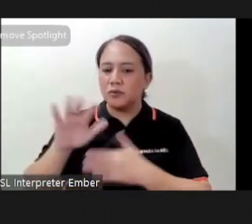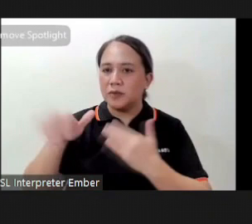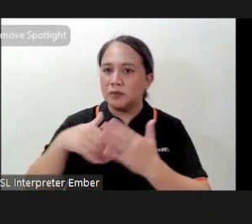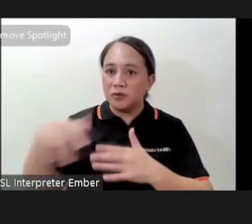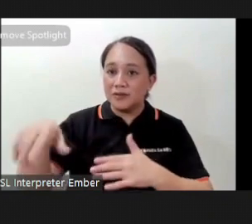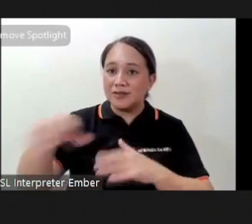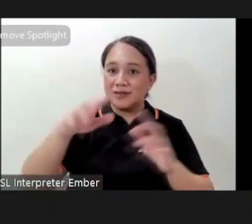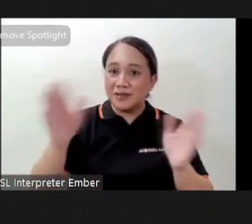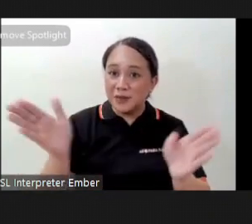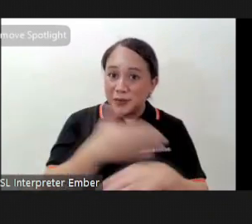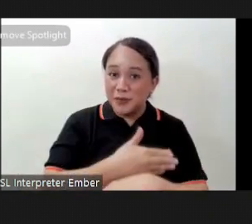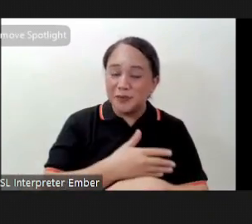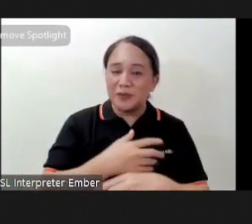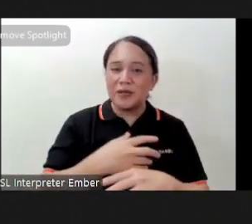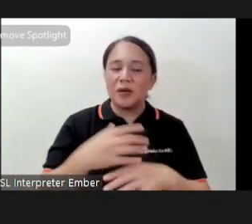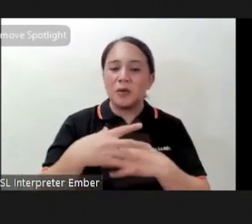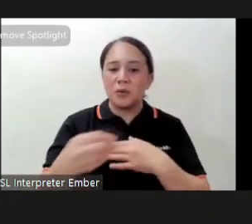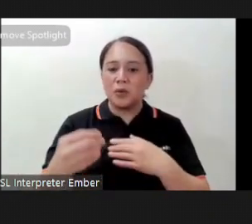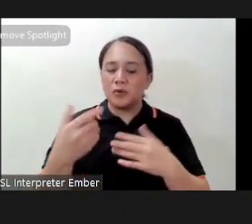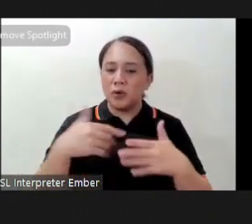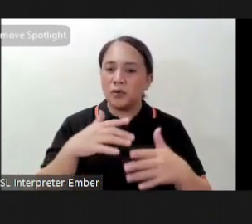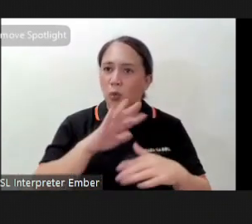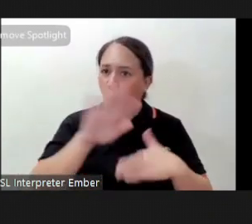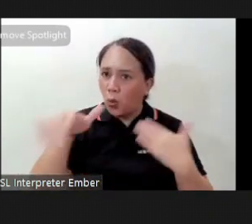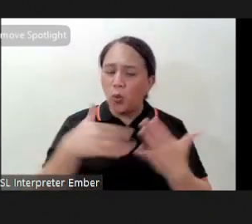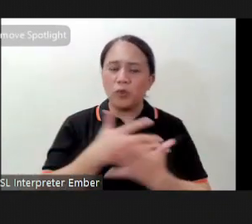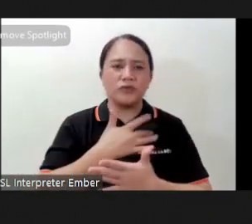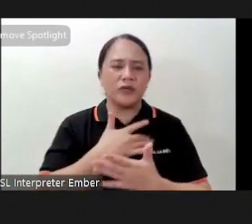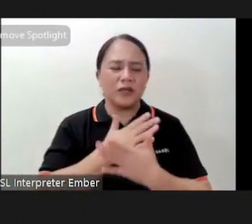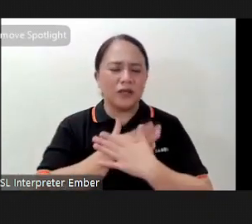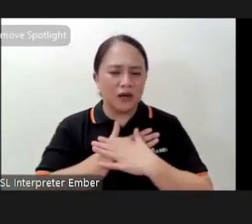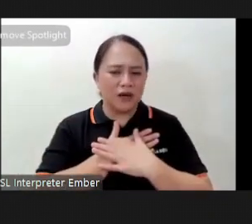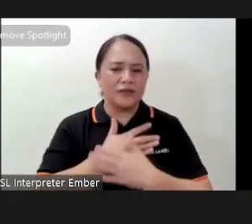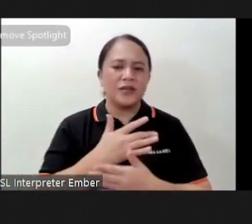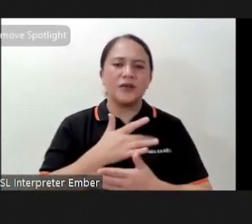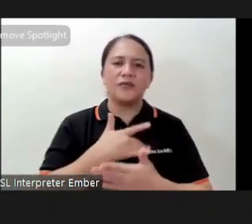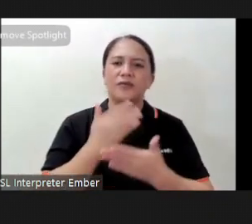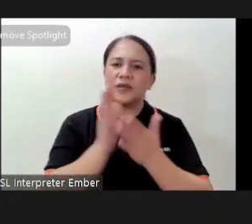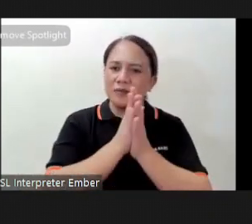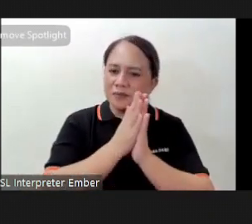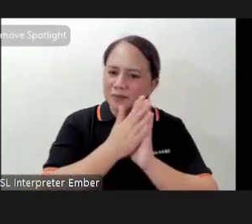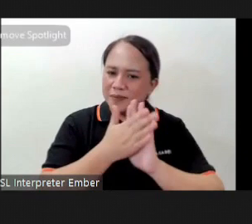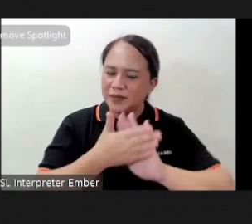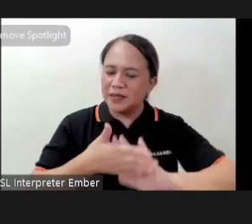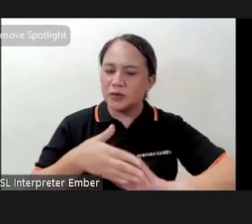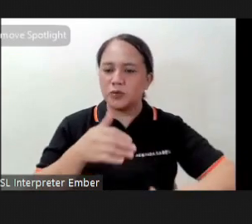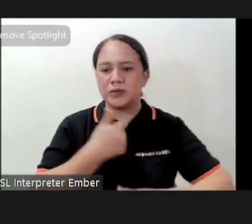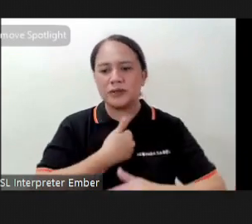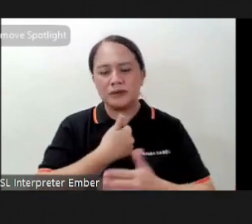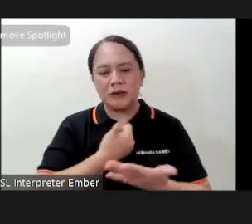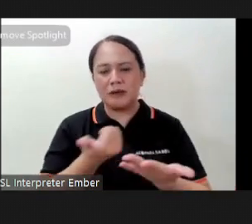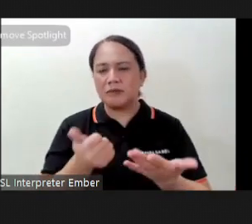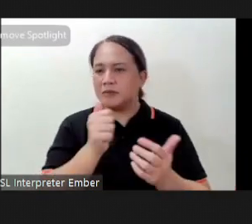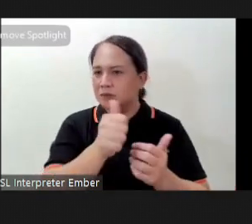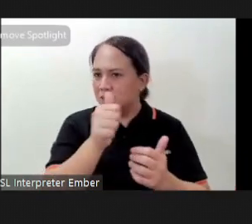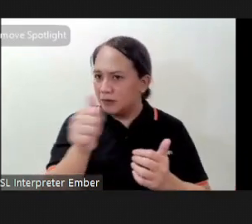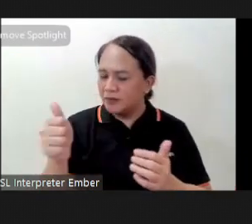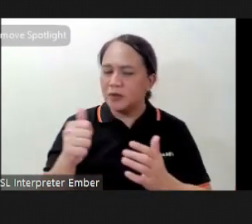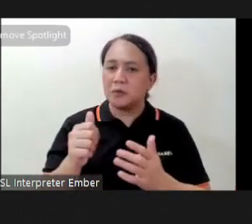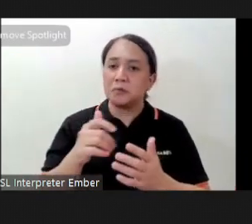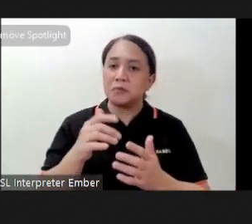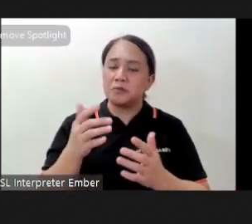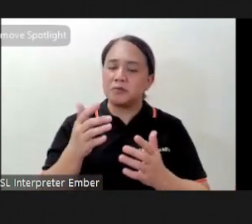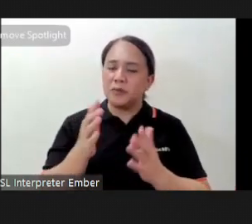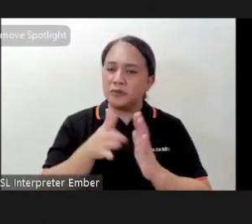may we all feel loved may we all feel at peace with ourselves may we all feel calm